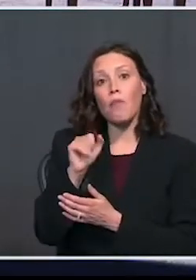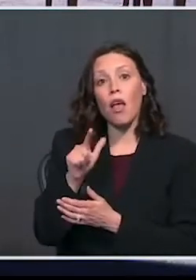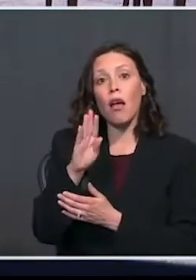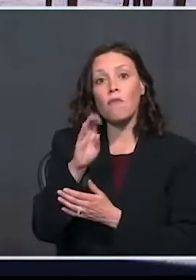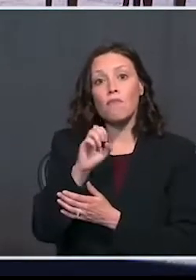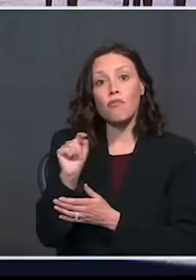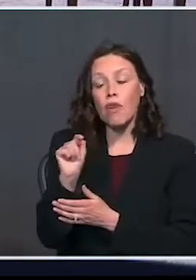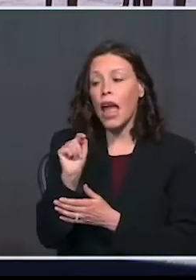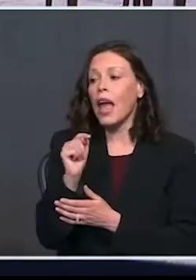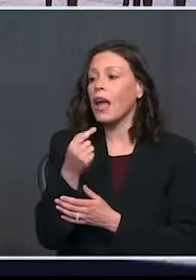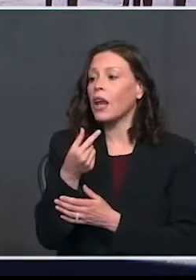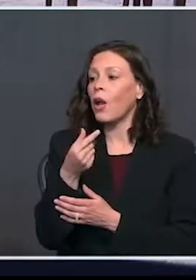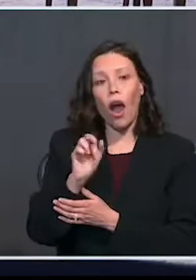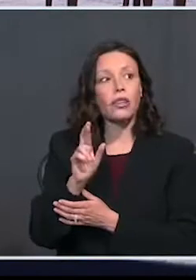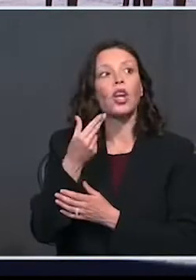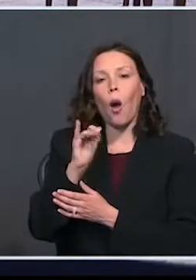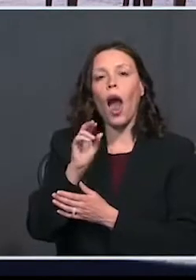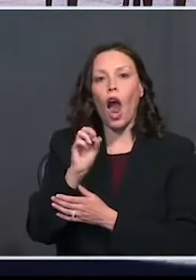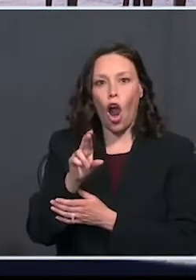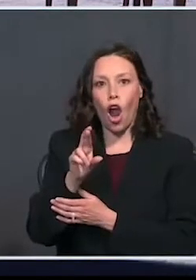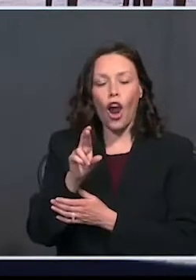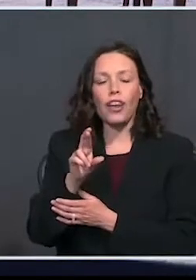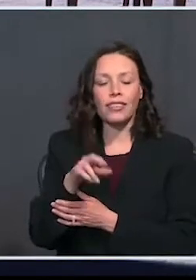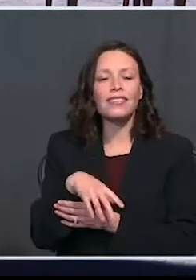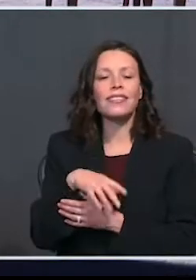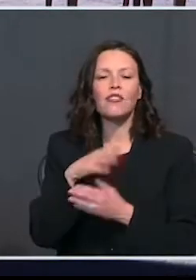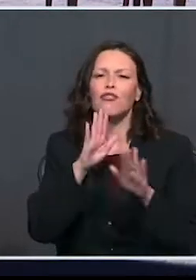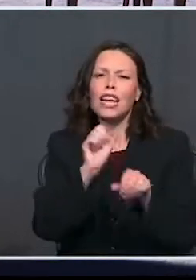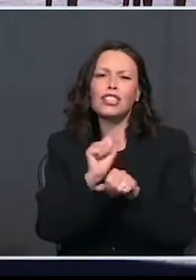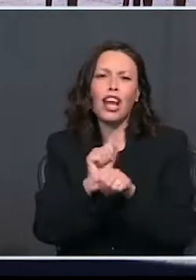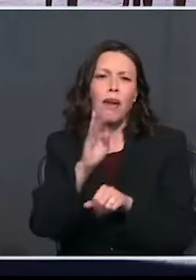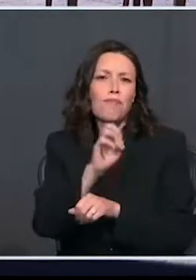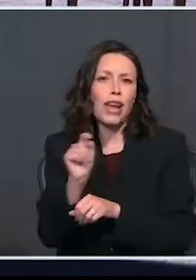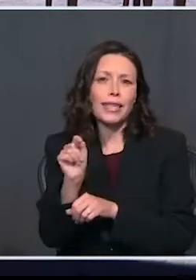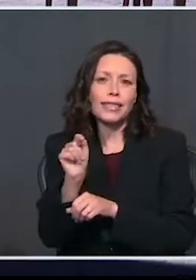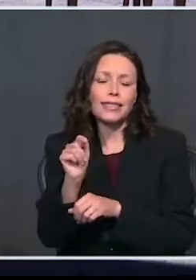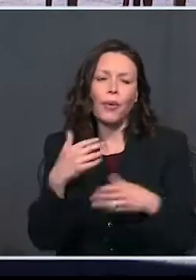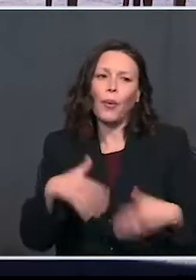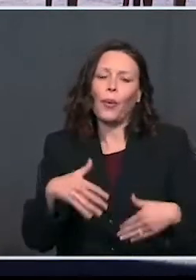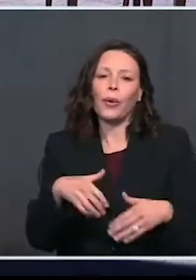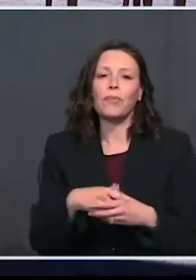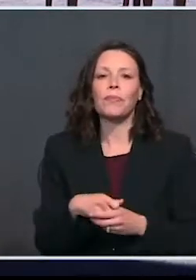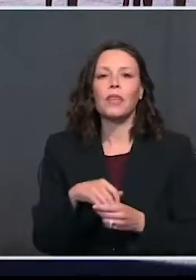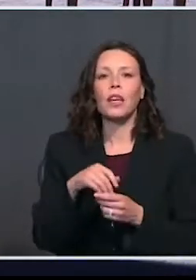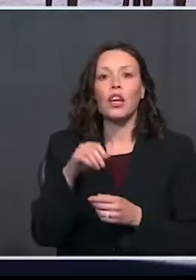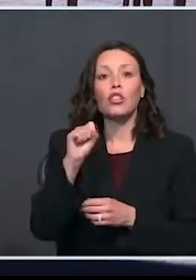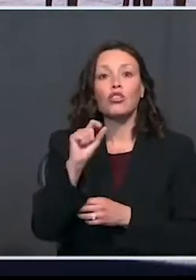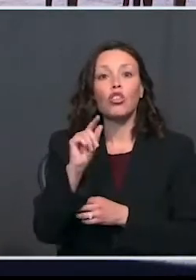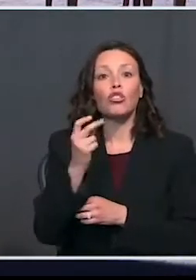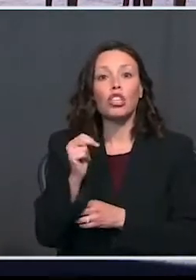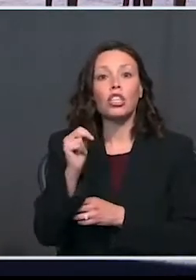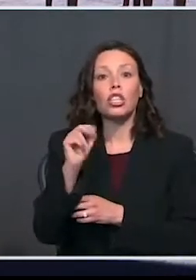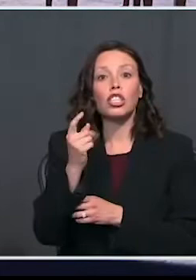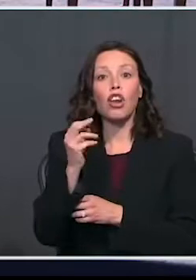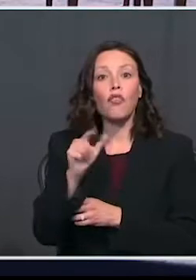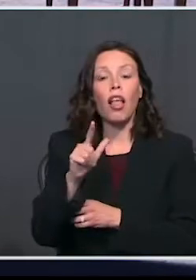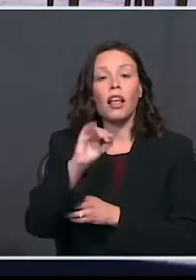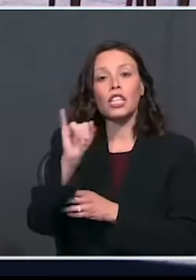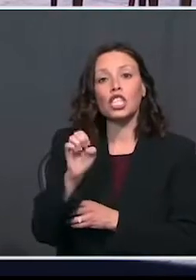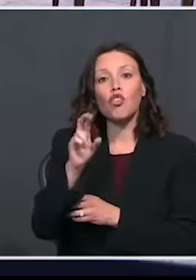Guar. Where is Brett? Great job you've been doing, Brett. Surgeon General Jerome Adams.